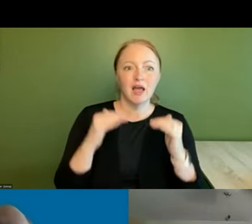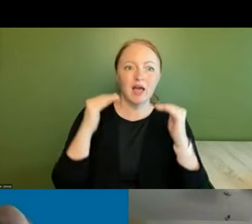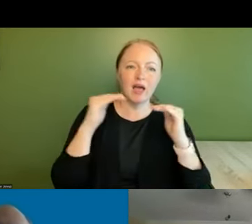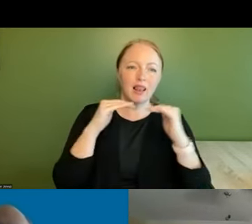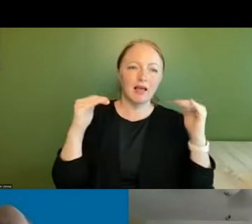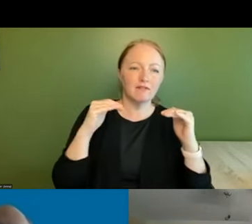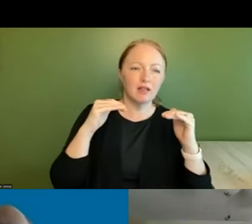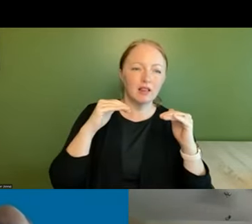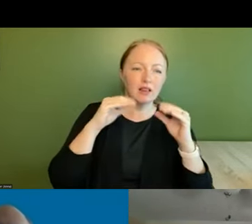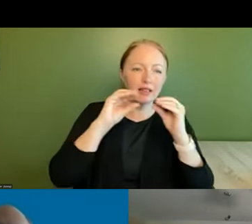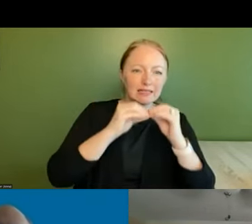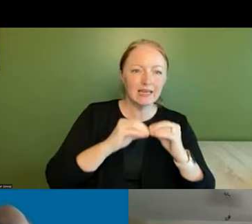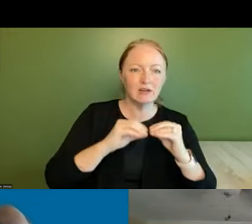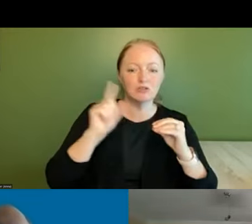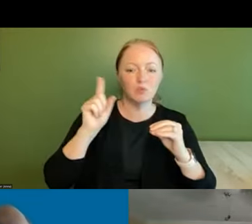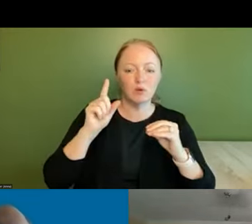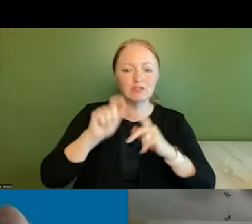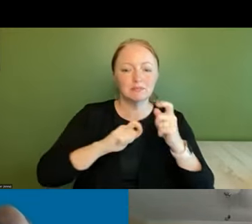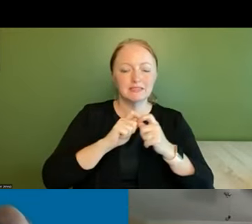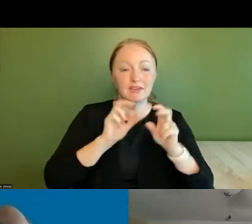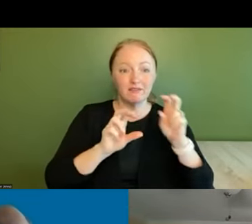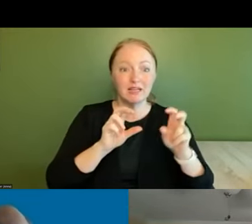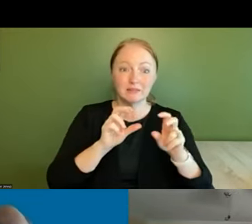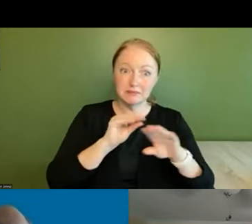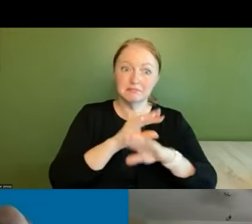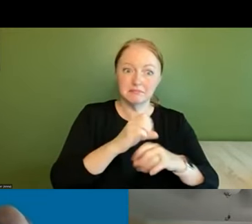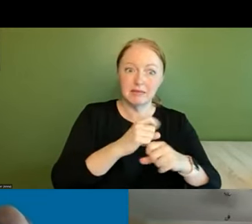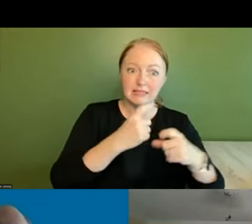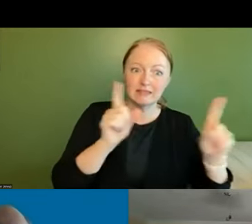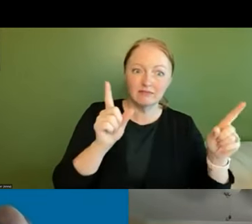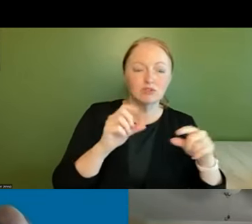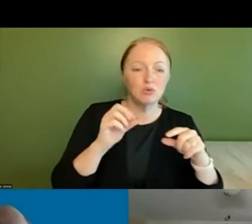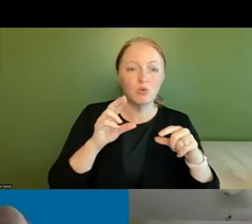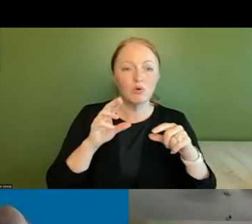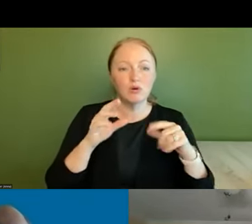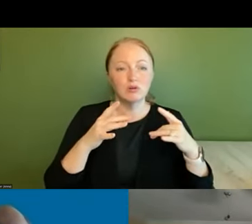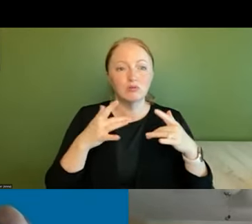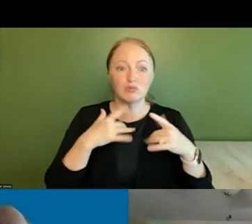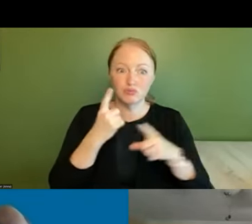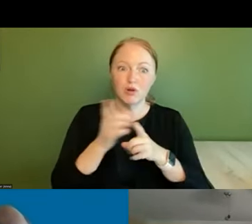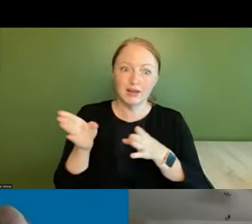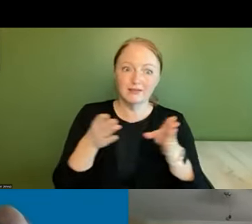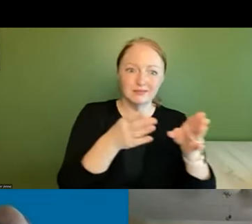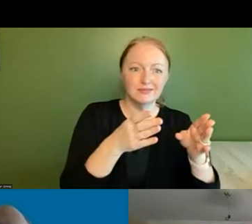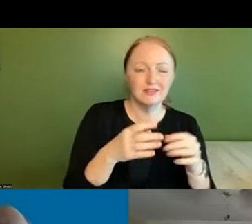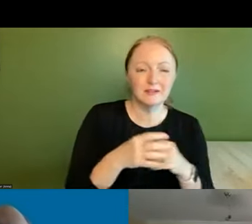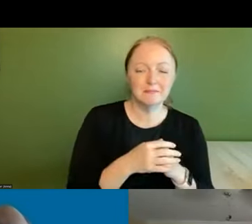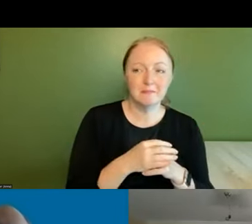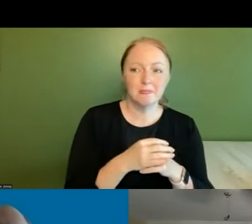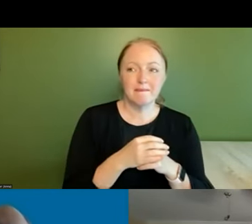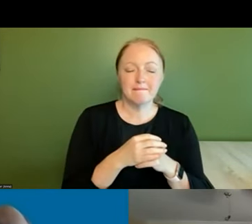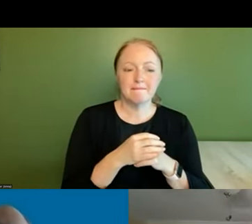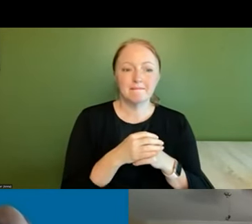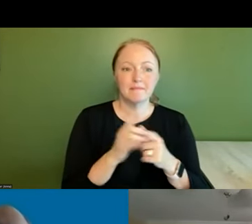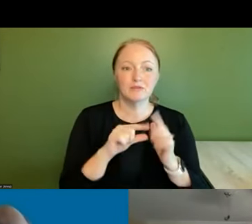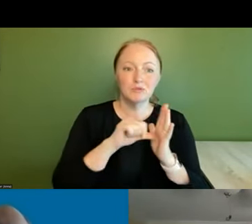of where certain investments have made a difference already or we're trending in the direction that we want to to both